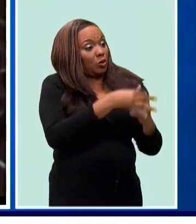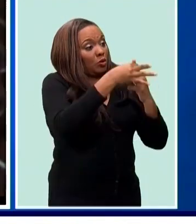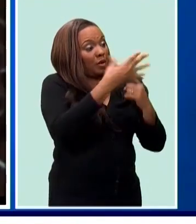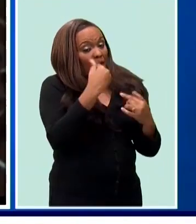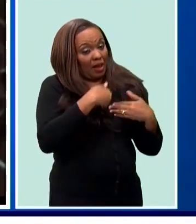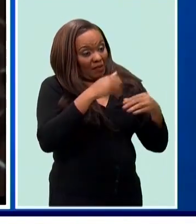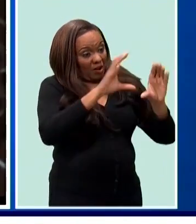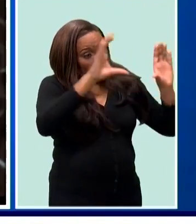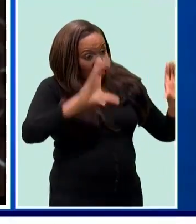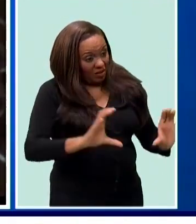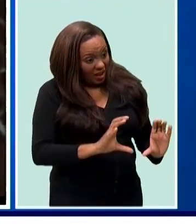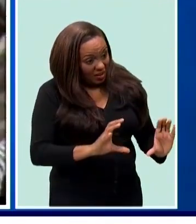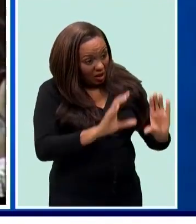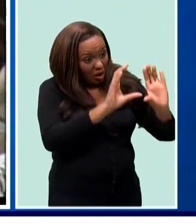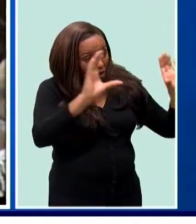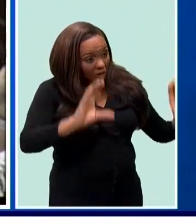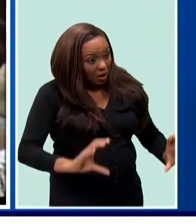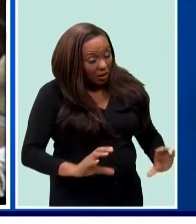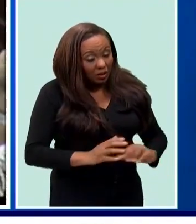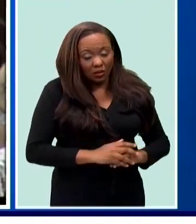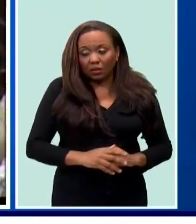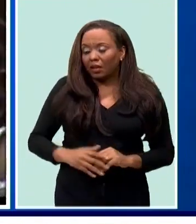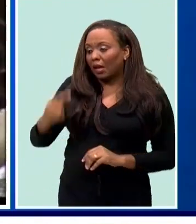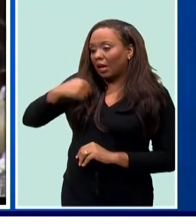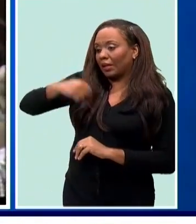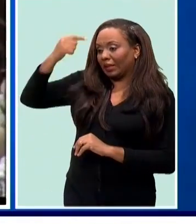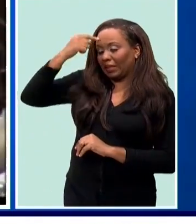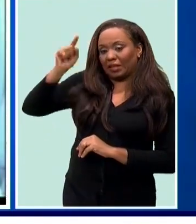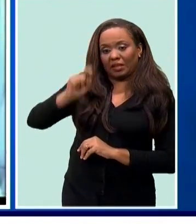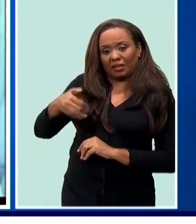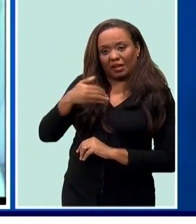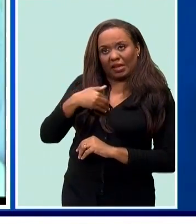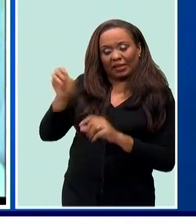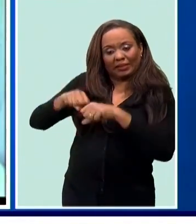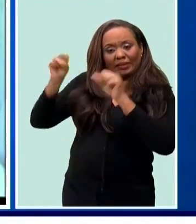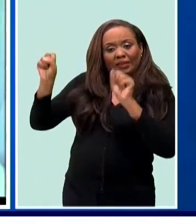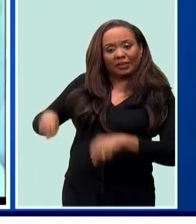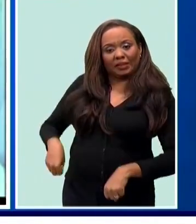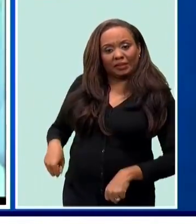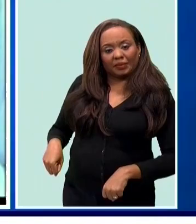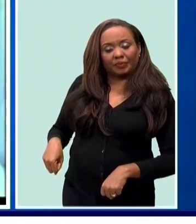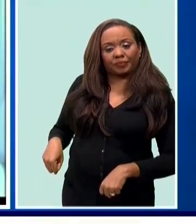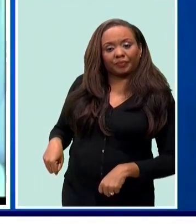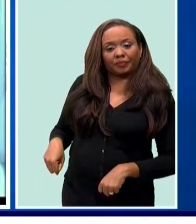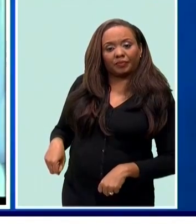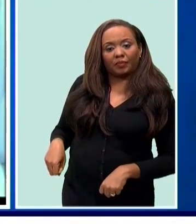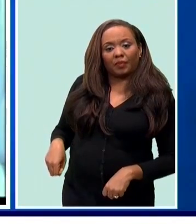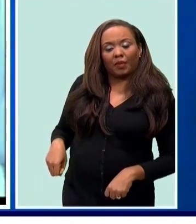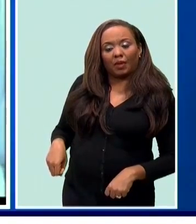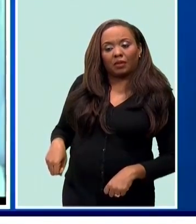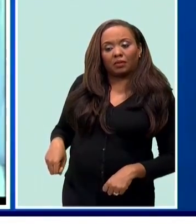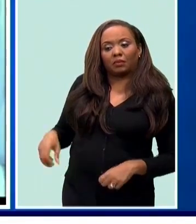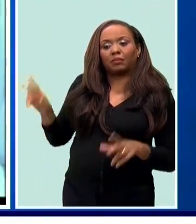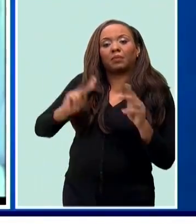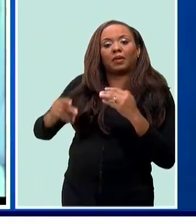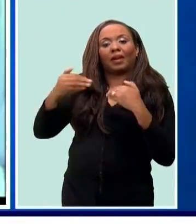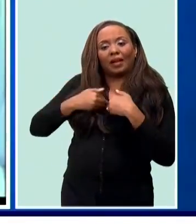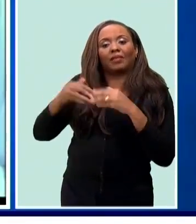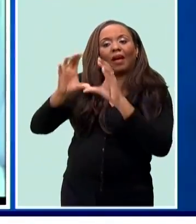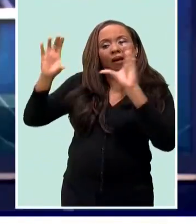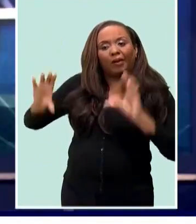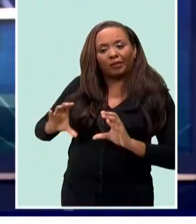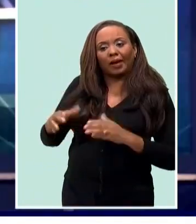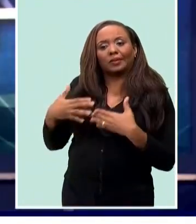feel we should move to a system where we have persons being placed on contract.